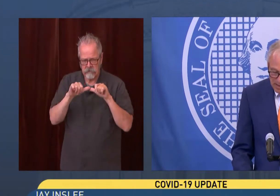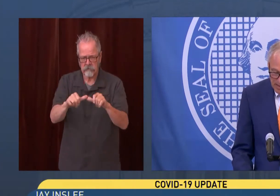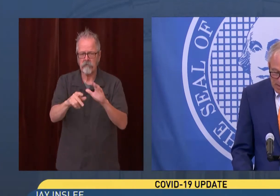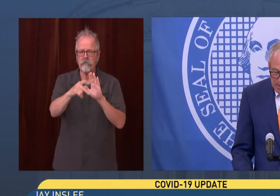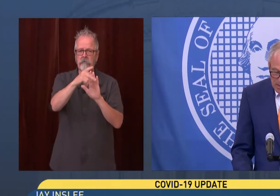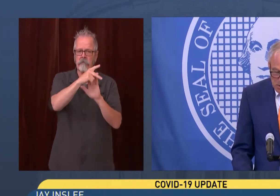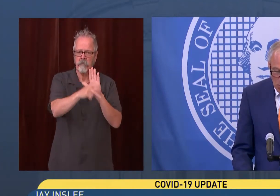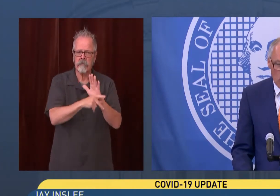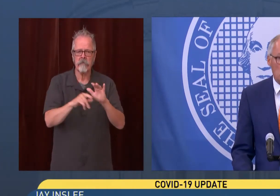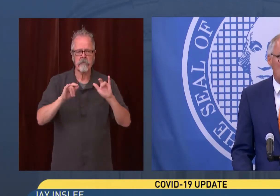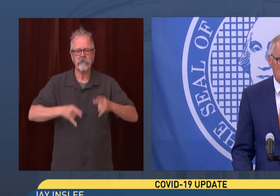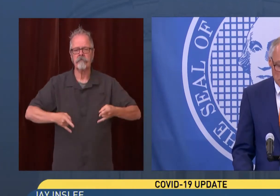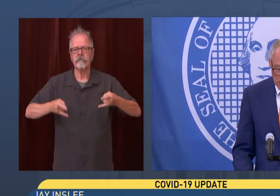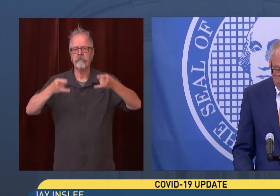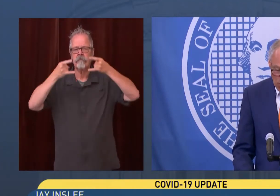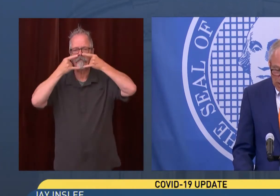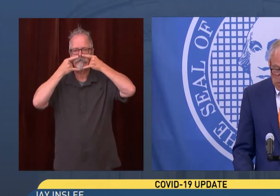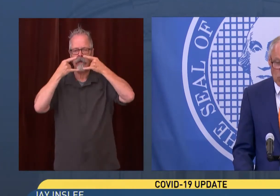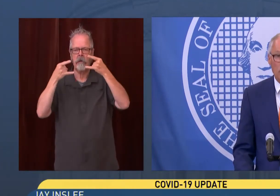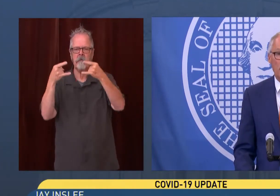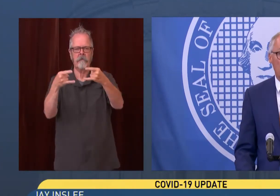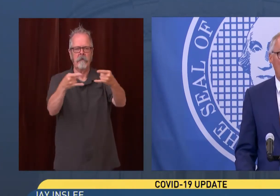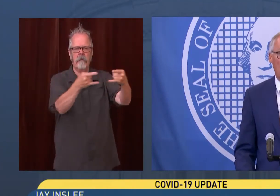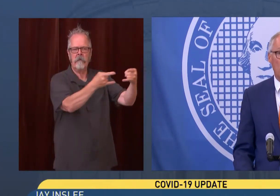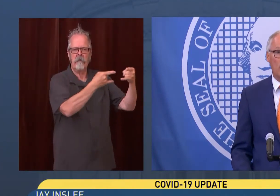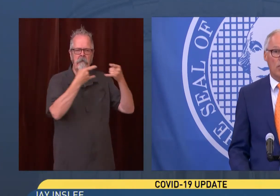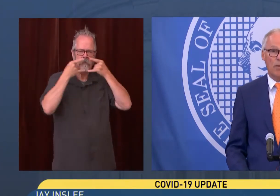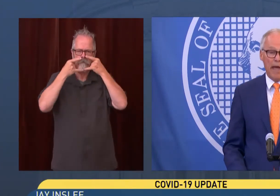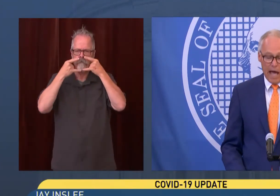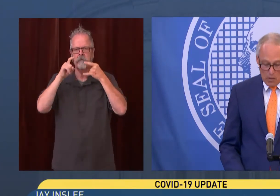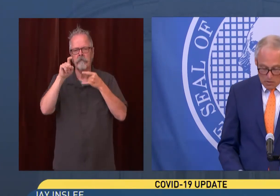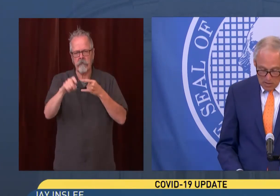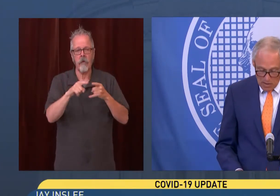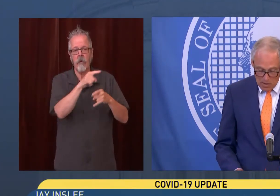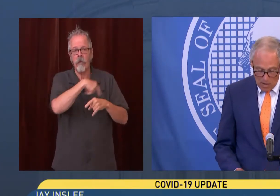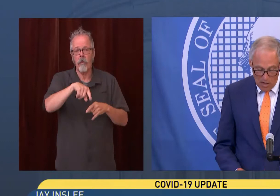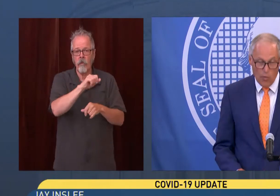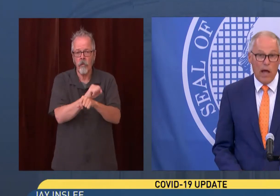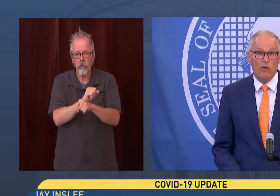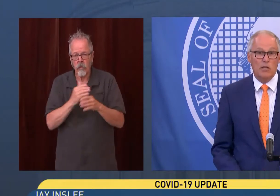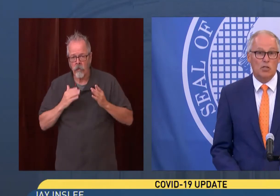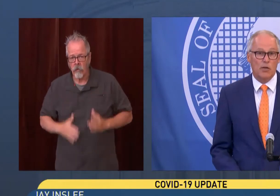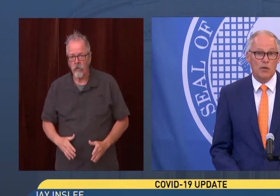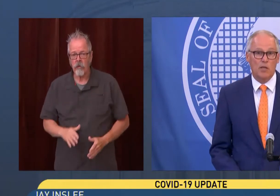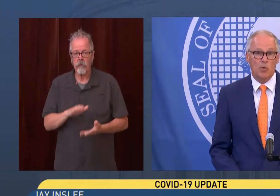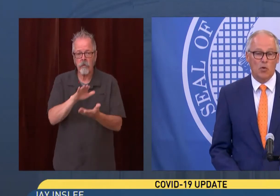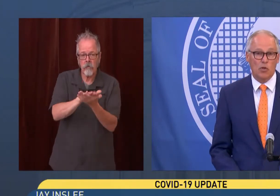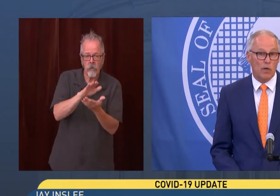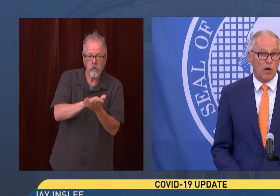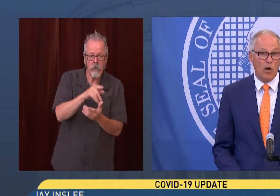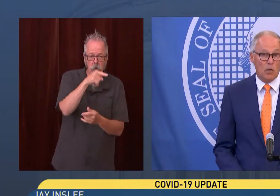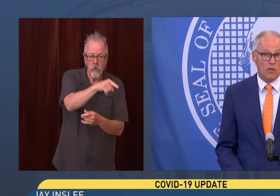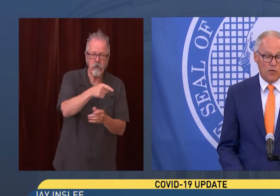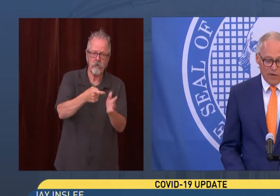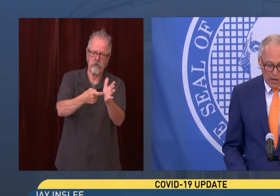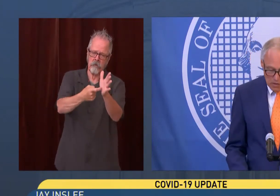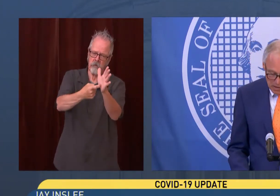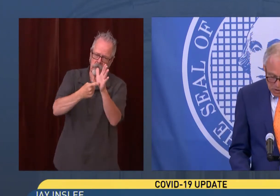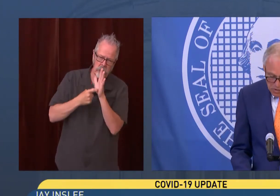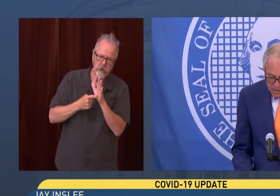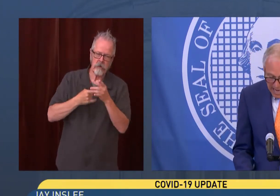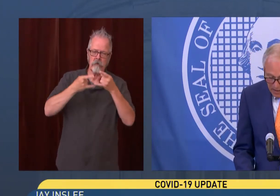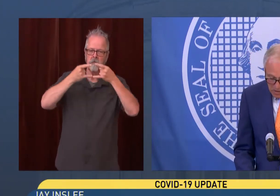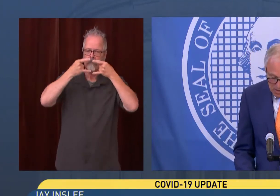masking. So all students and employees will be required to wear masks around each other in the building regardless of their